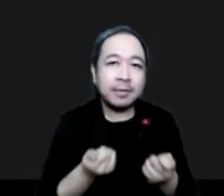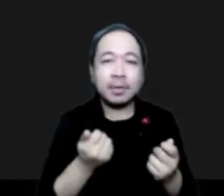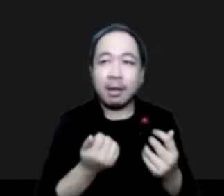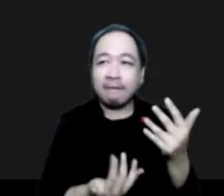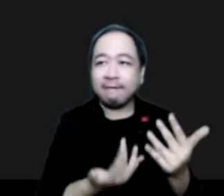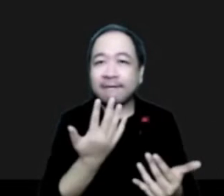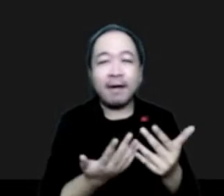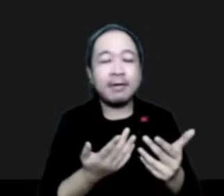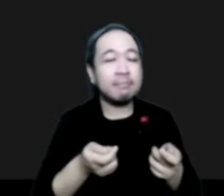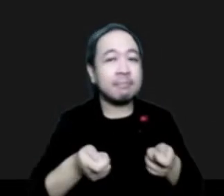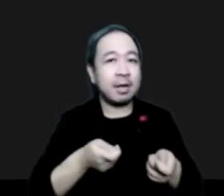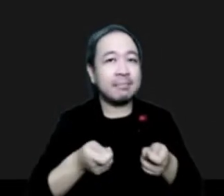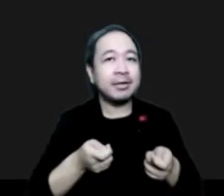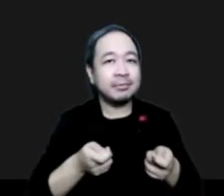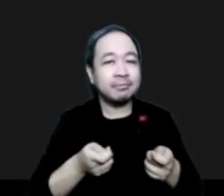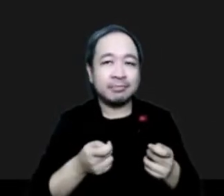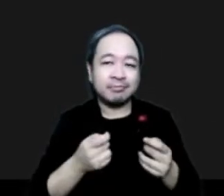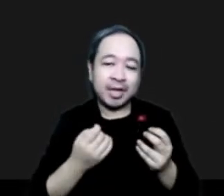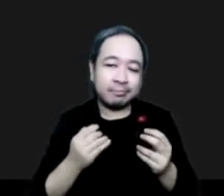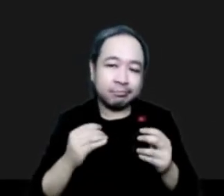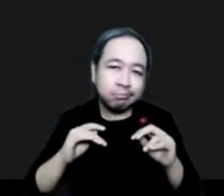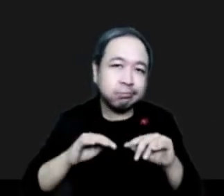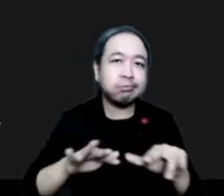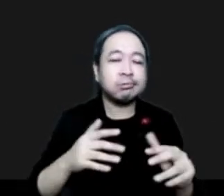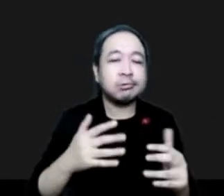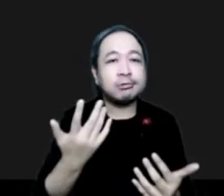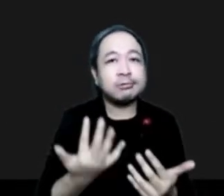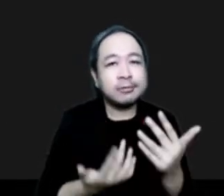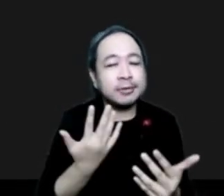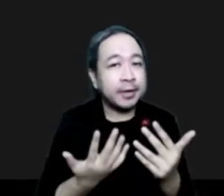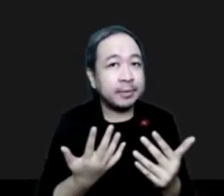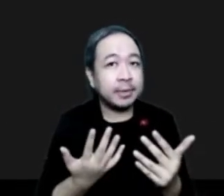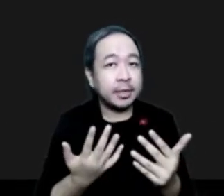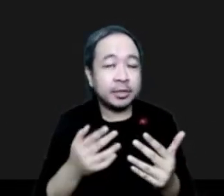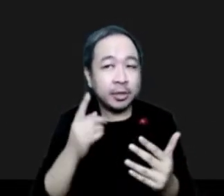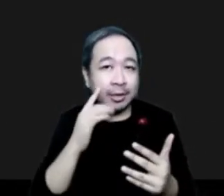wildfires in general, by developing a common frame for our activities.